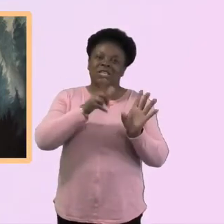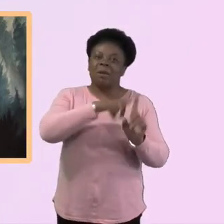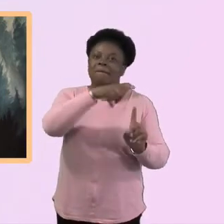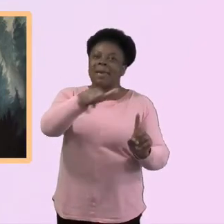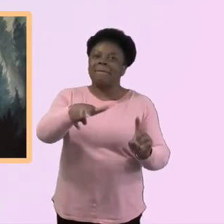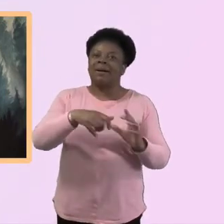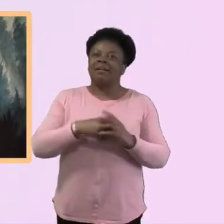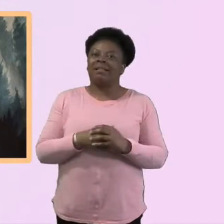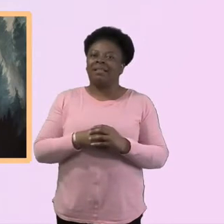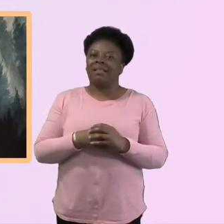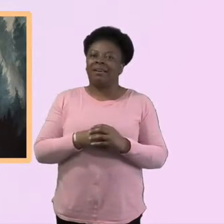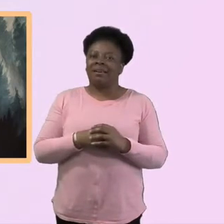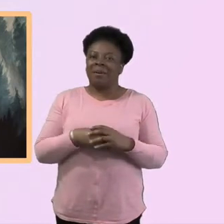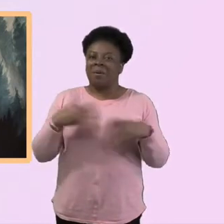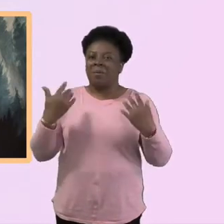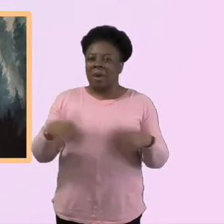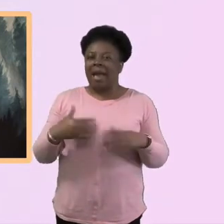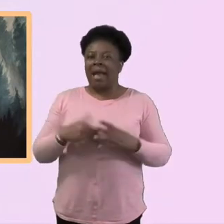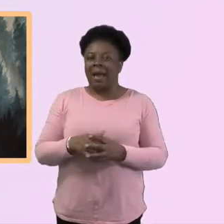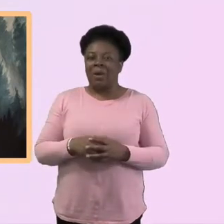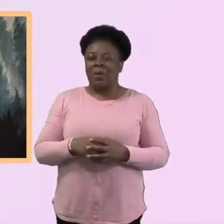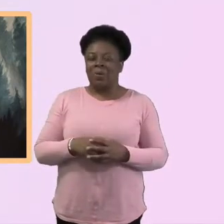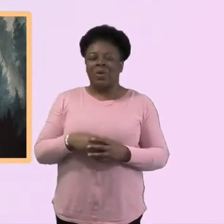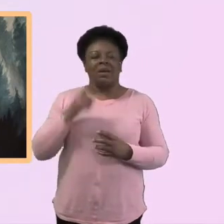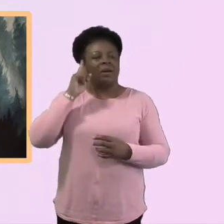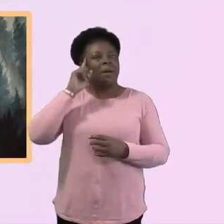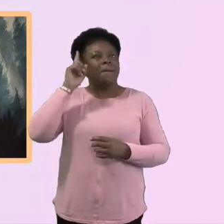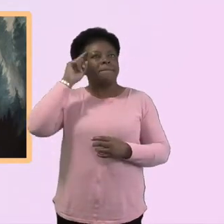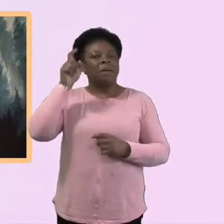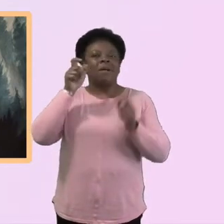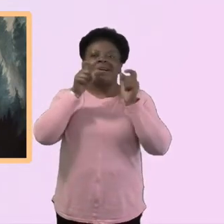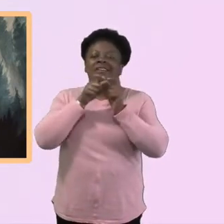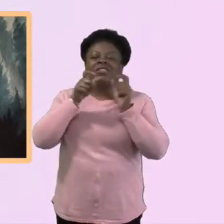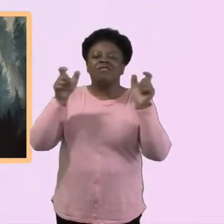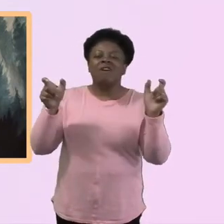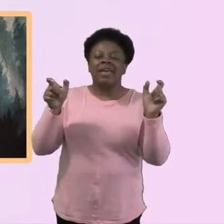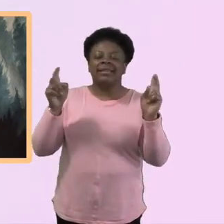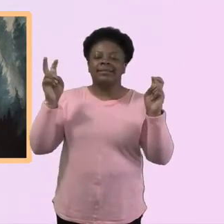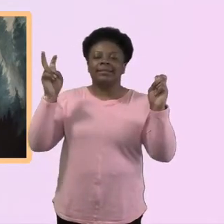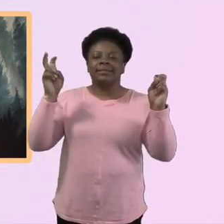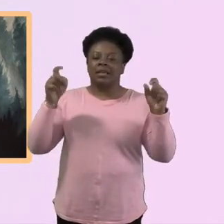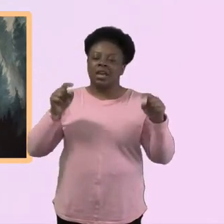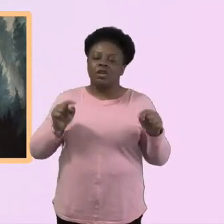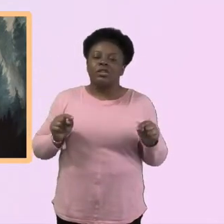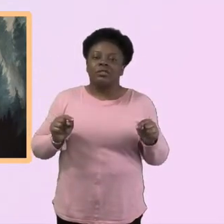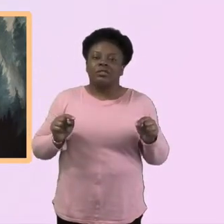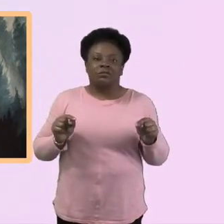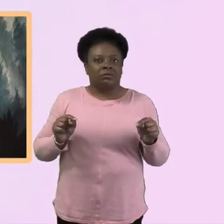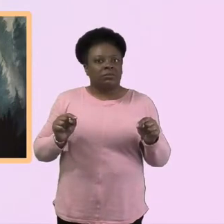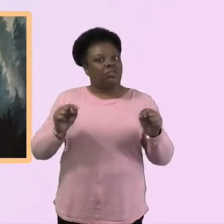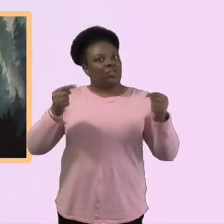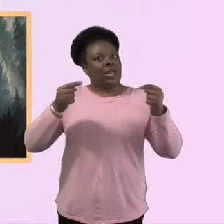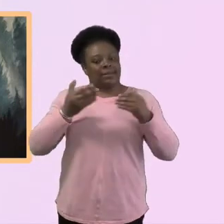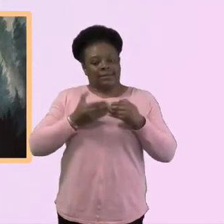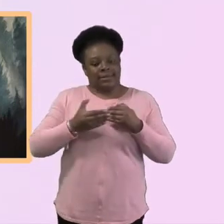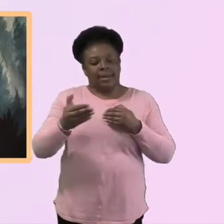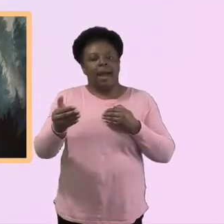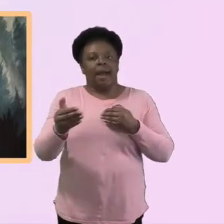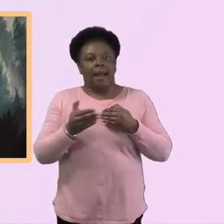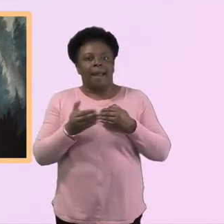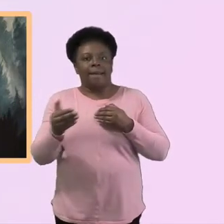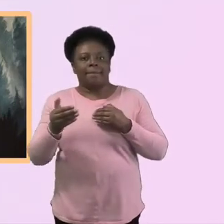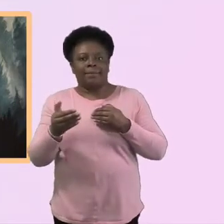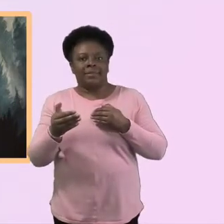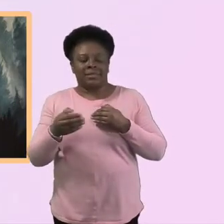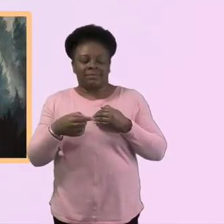challenging times, challenging questions, you know? Um, yeah. Yeah. I think that's really important